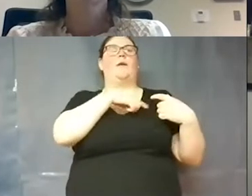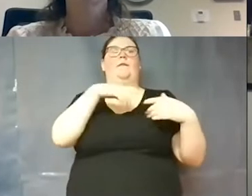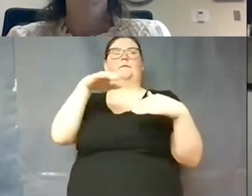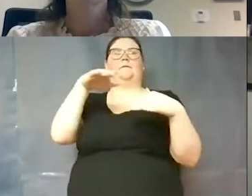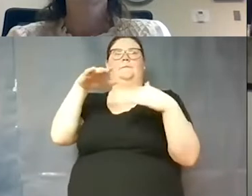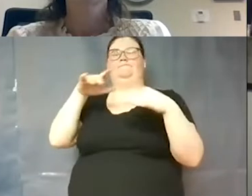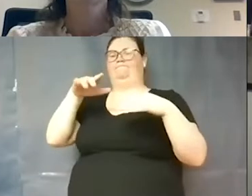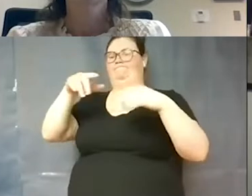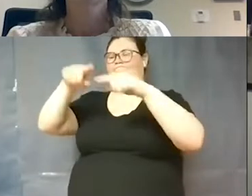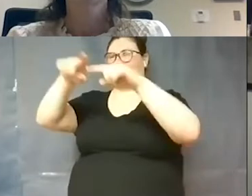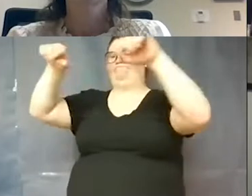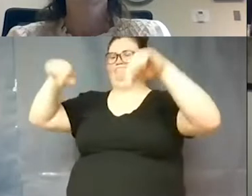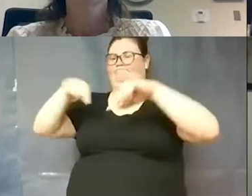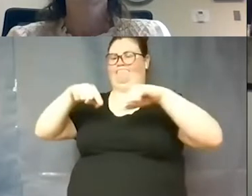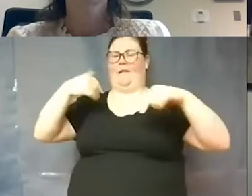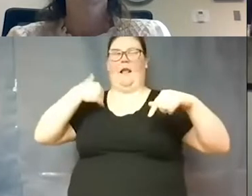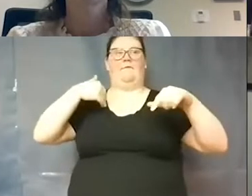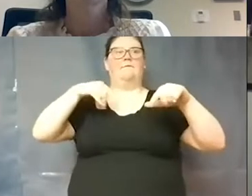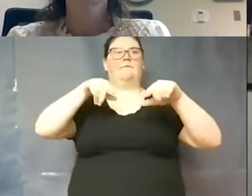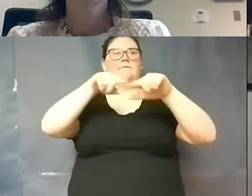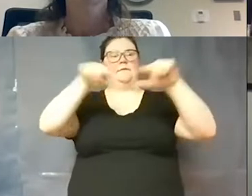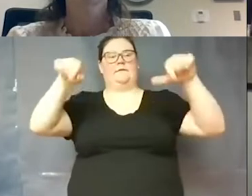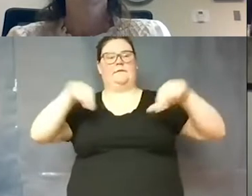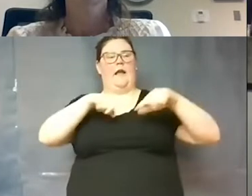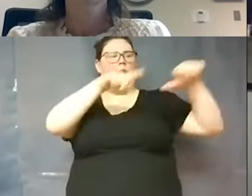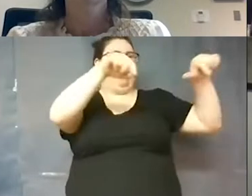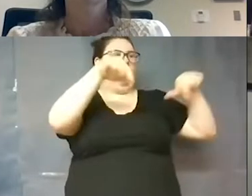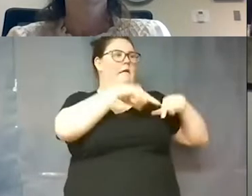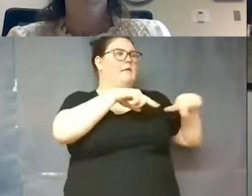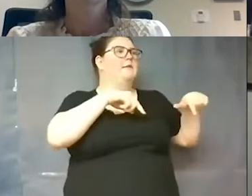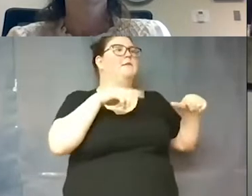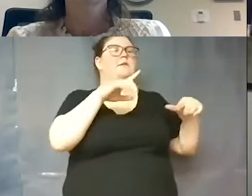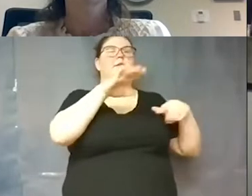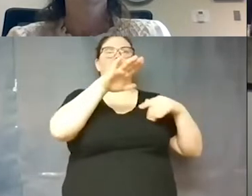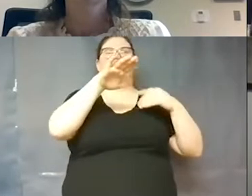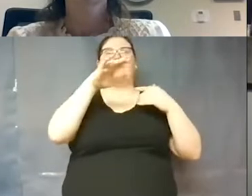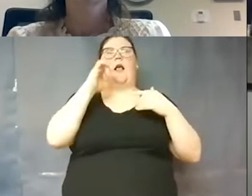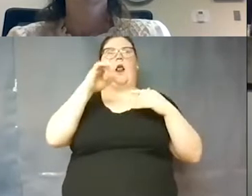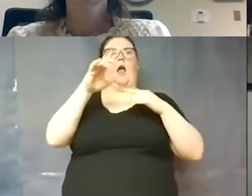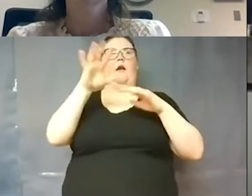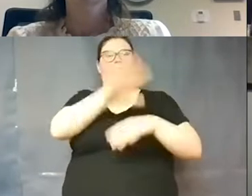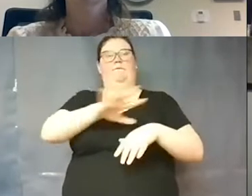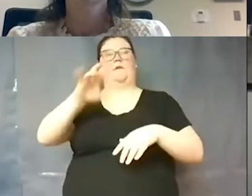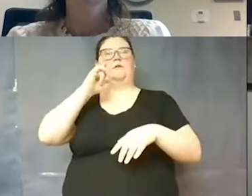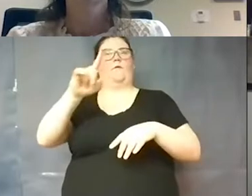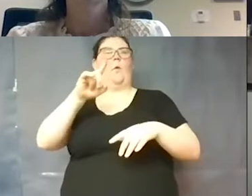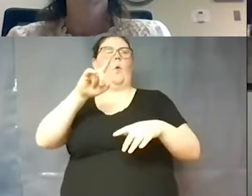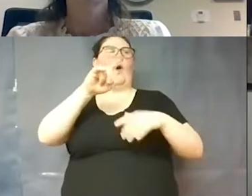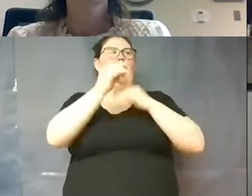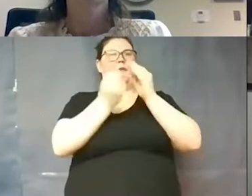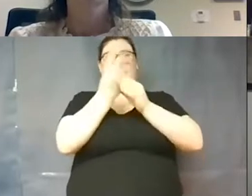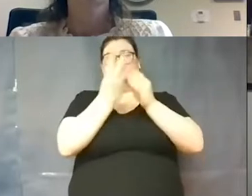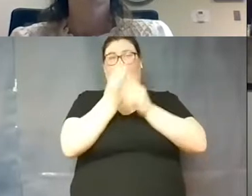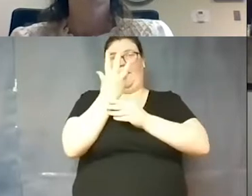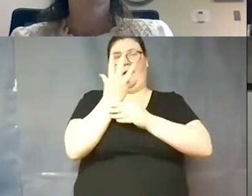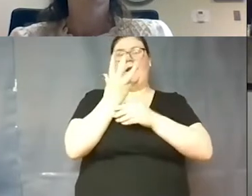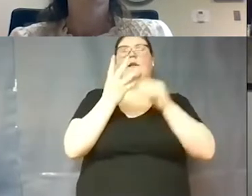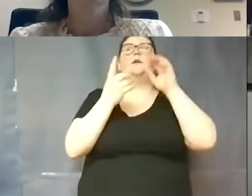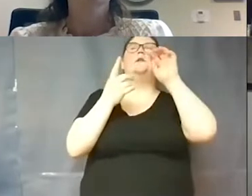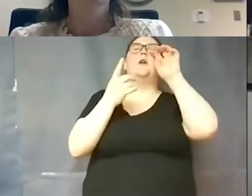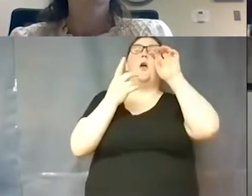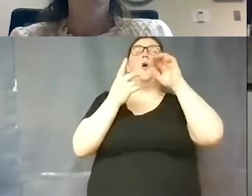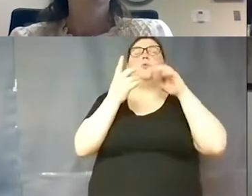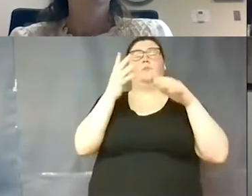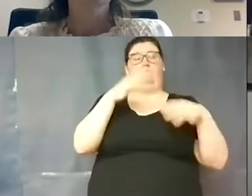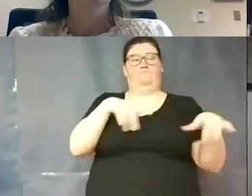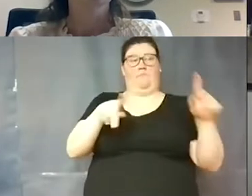stadiums um our baseball and softball fields for the spring uh to make sure that folks know for the distancing part where